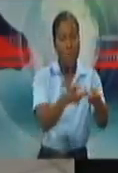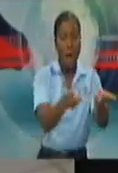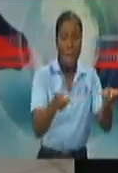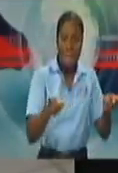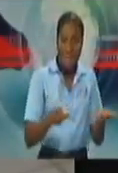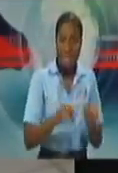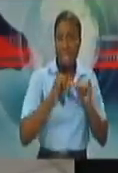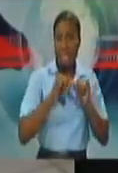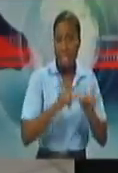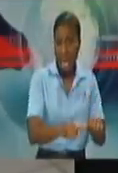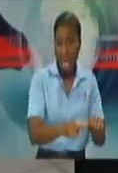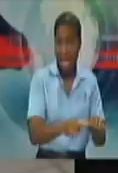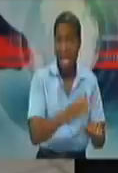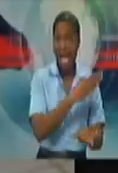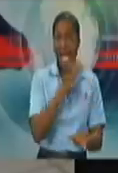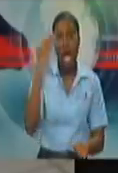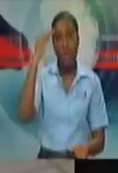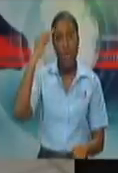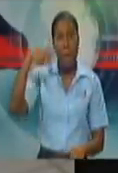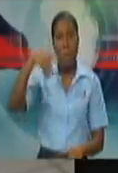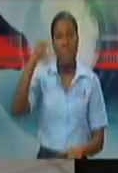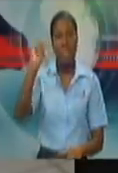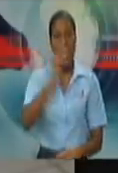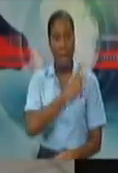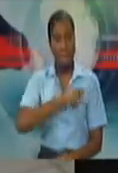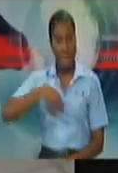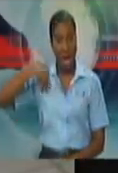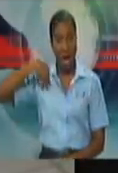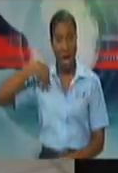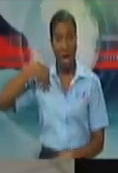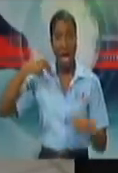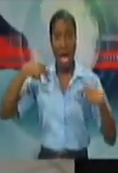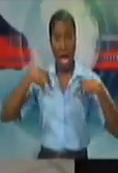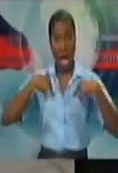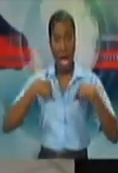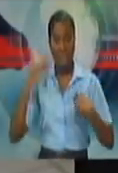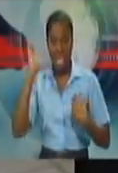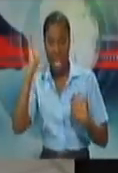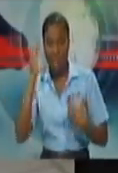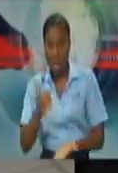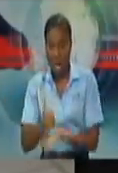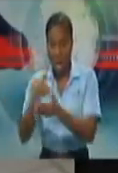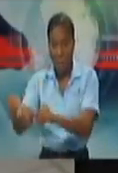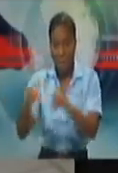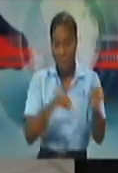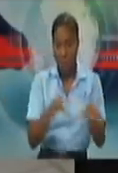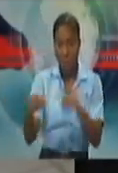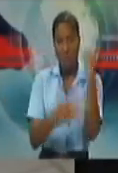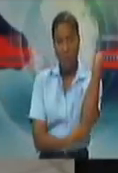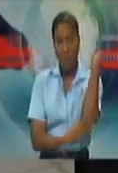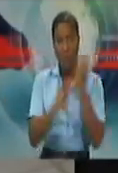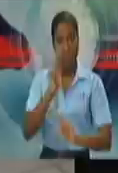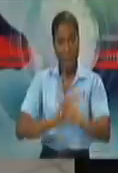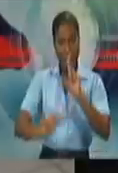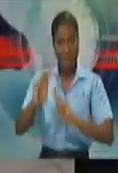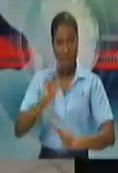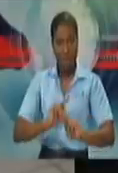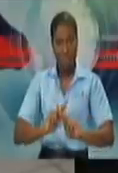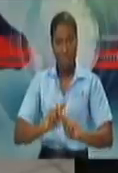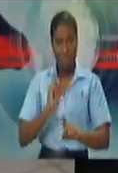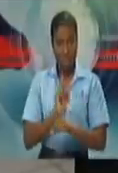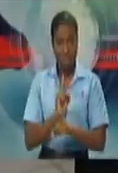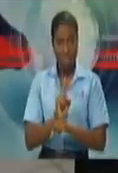and I know the Port of Spain mayor is supposed to have launched a move-along campaign, but being working physically in Port of Spain, we still see a number of there.